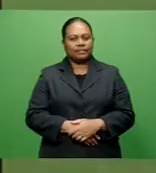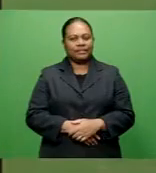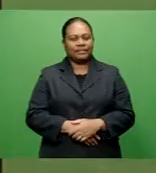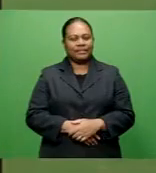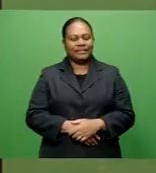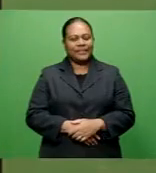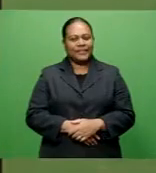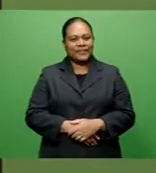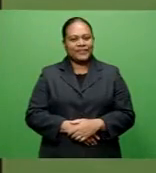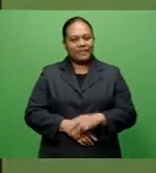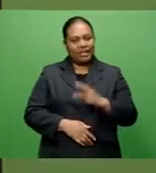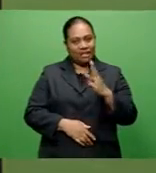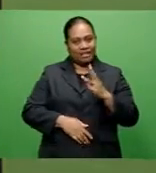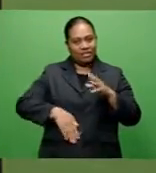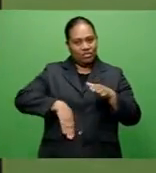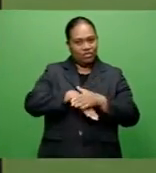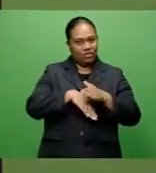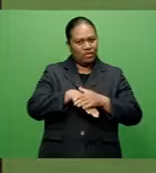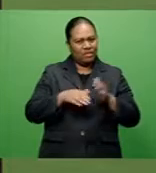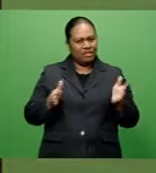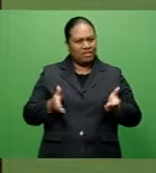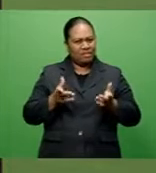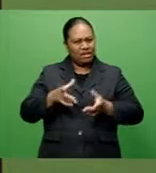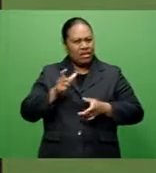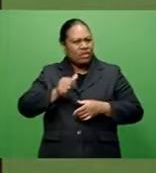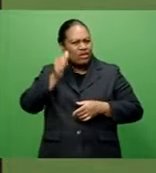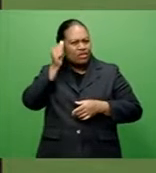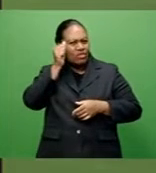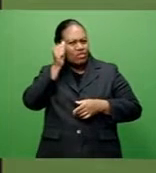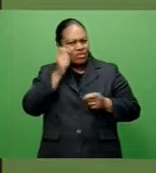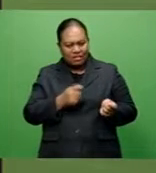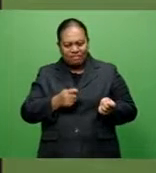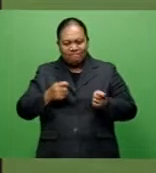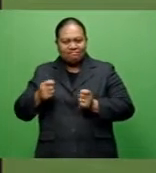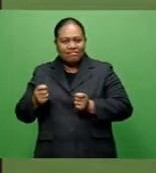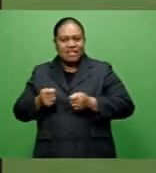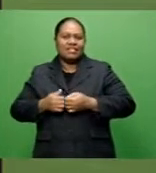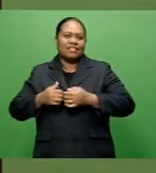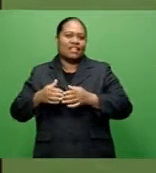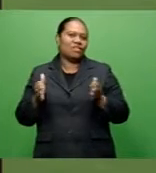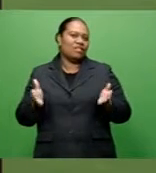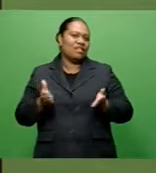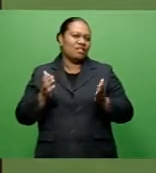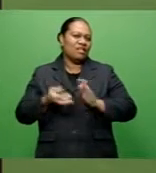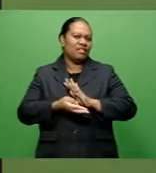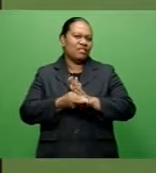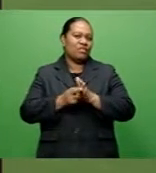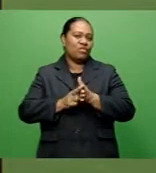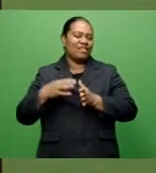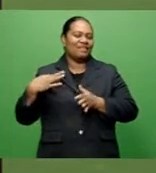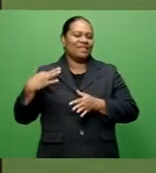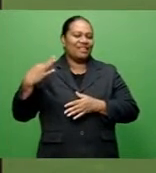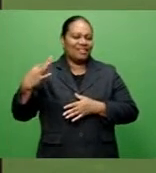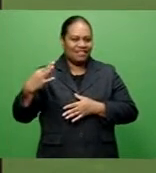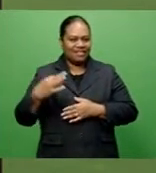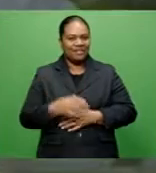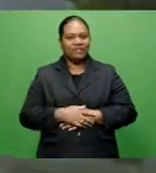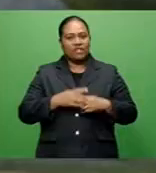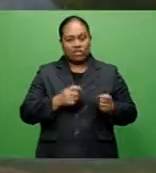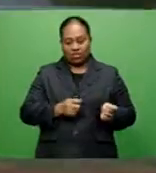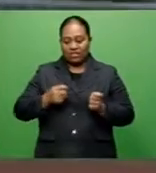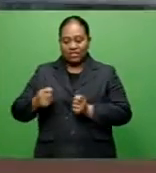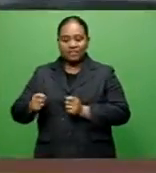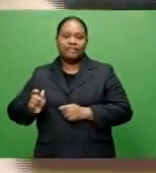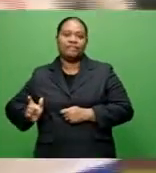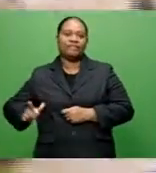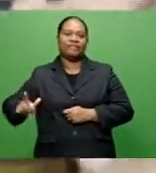Three football players will learn their transfer fate after the Player Status Committee reviews their applications. The transfers of